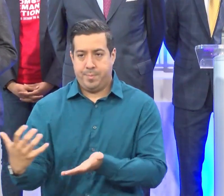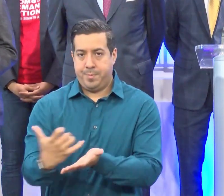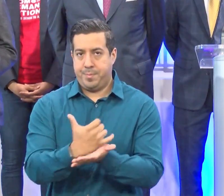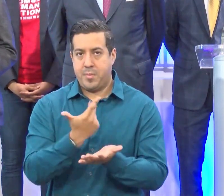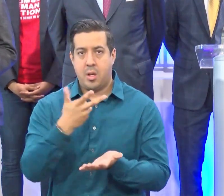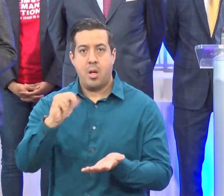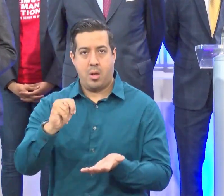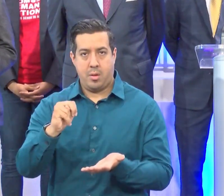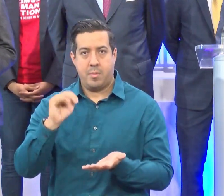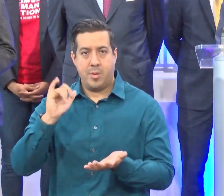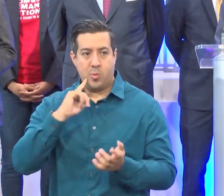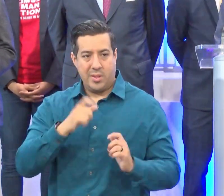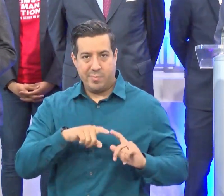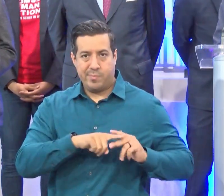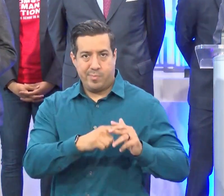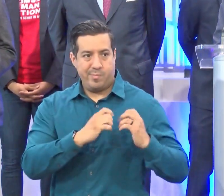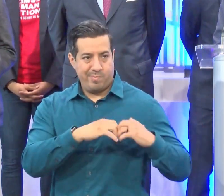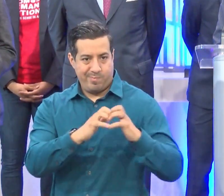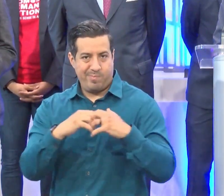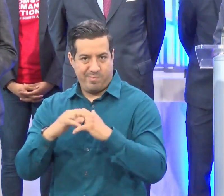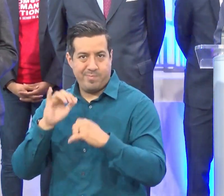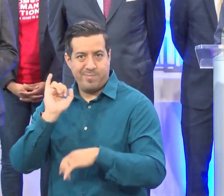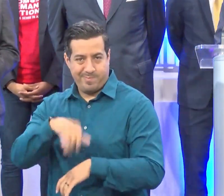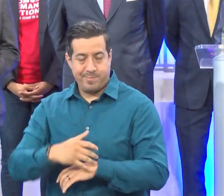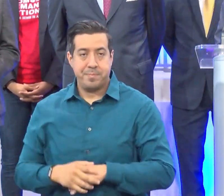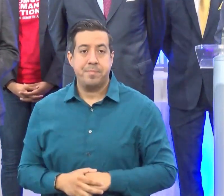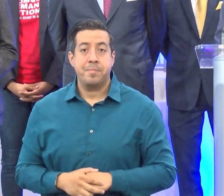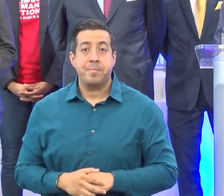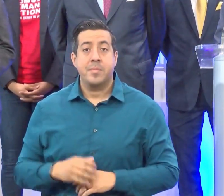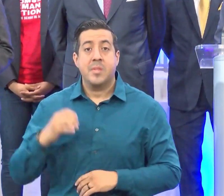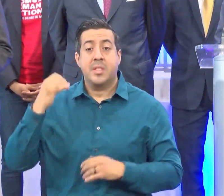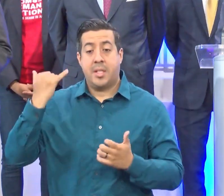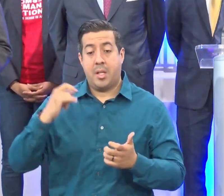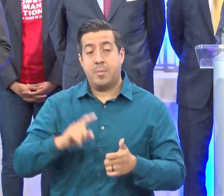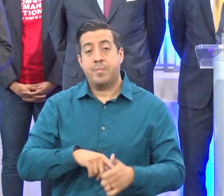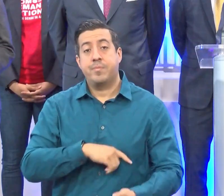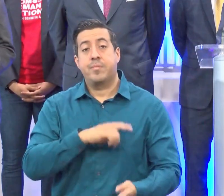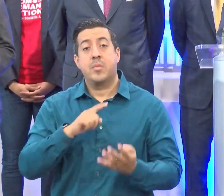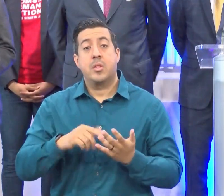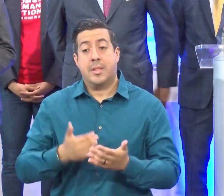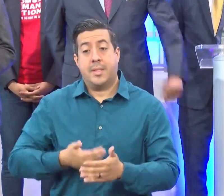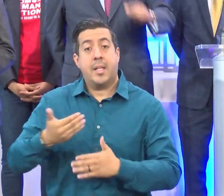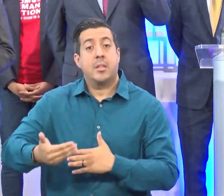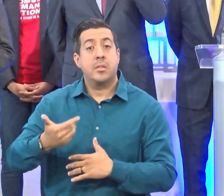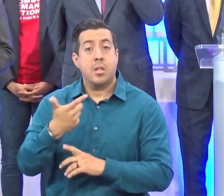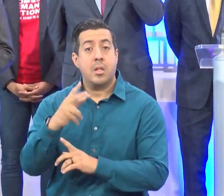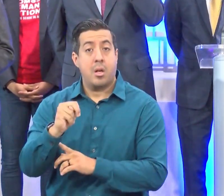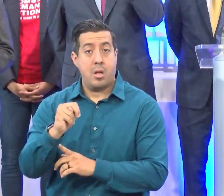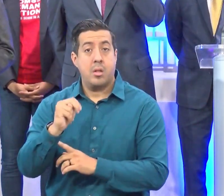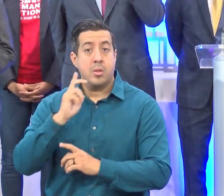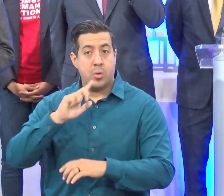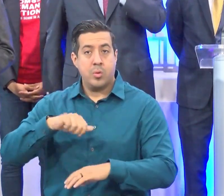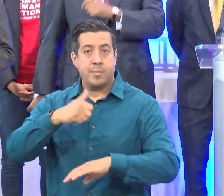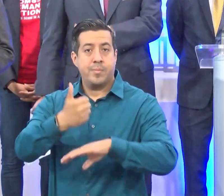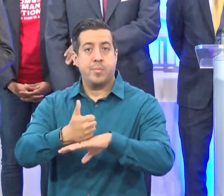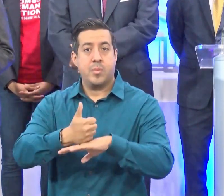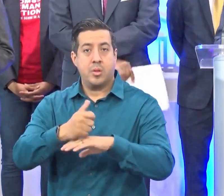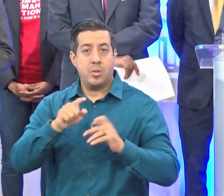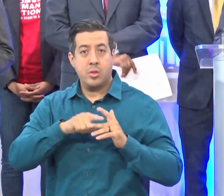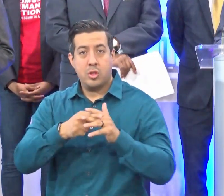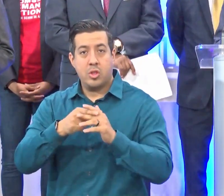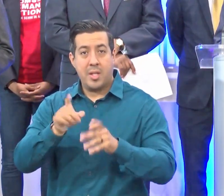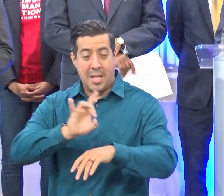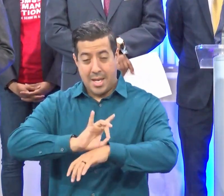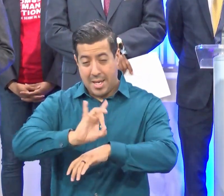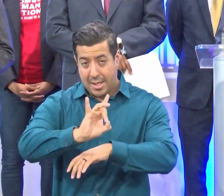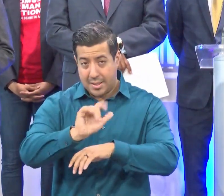collected through these initiatives. I am thrilled to announce that the next gun buyback will be held starting at 8